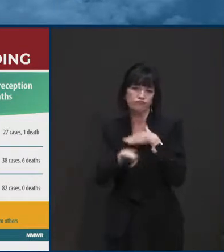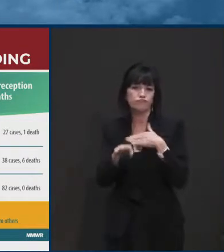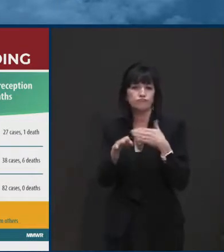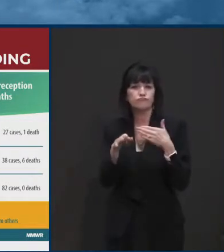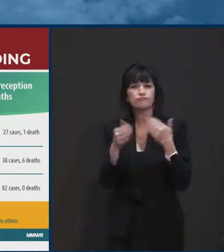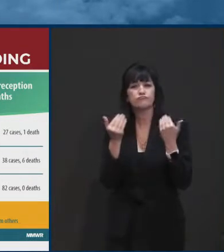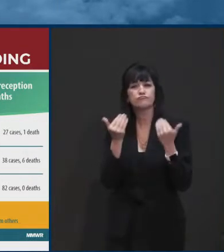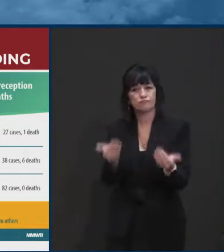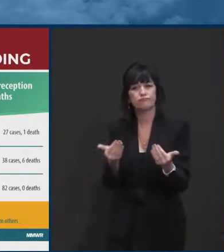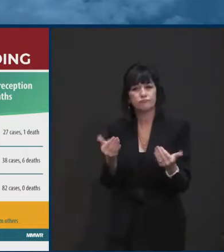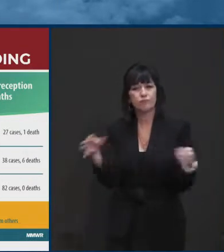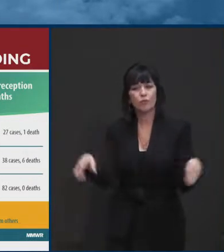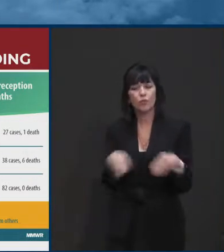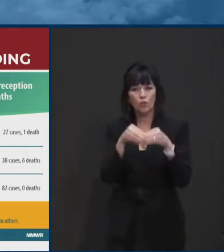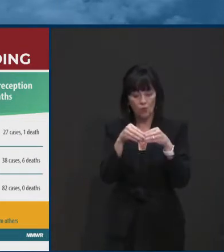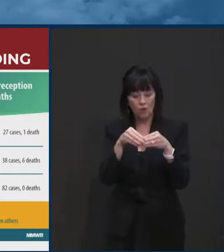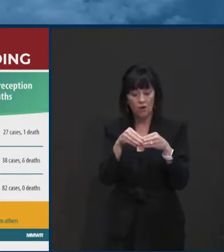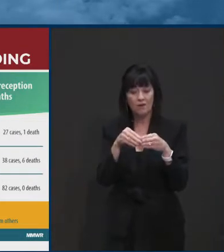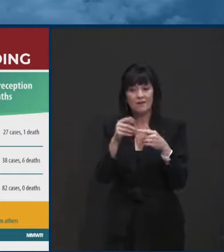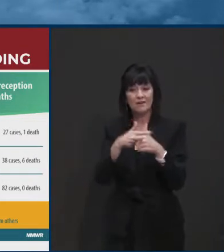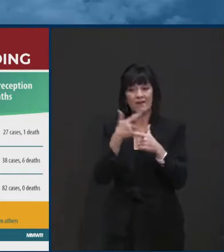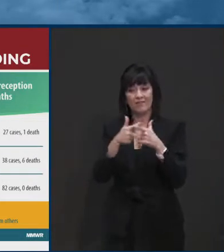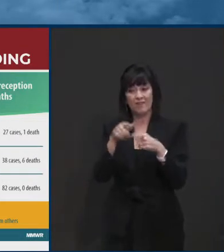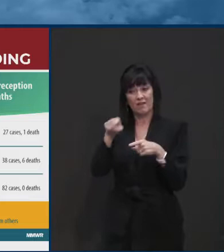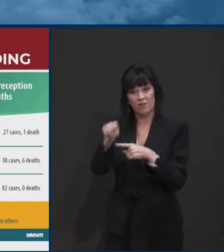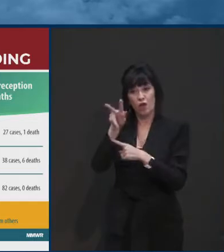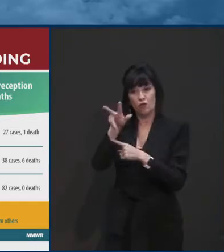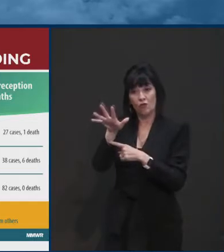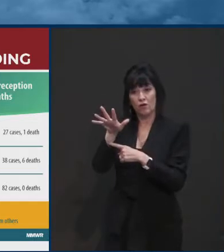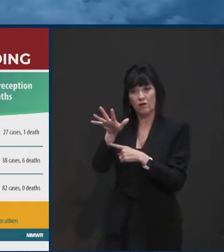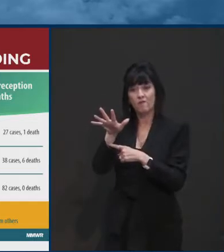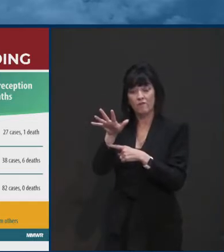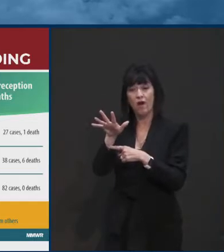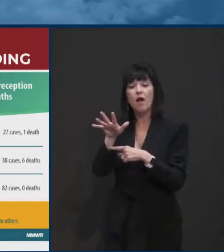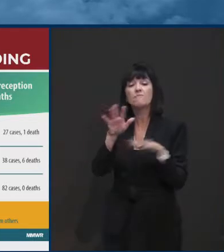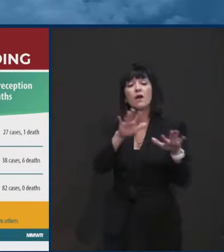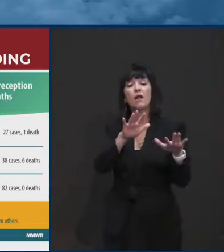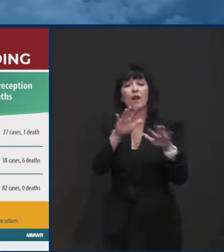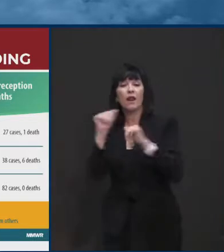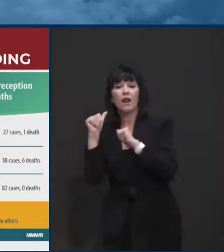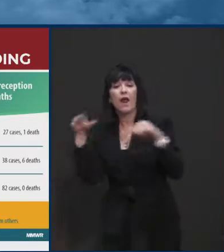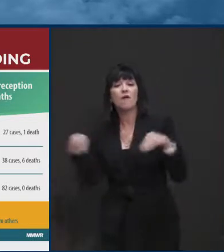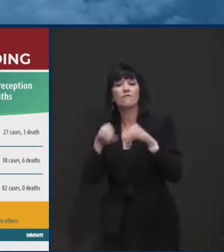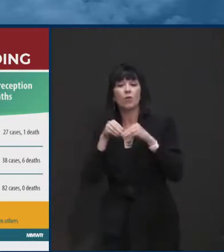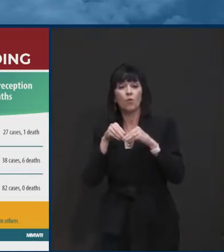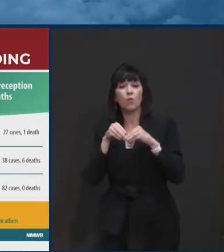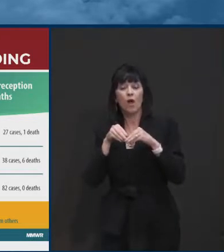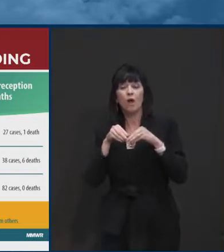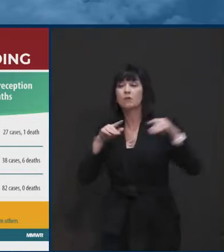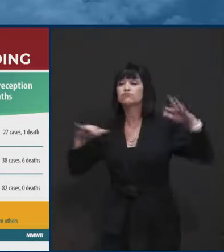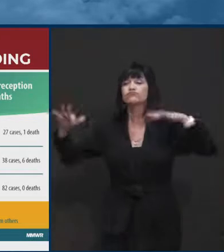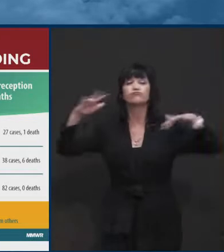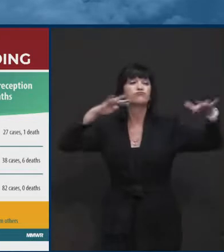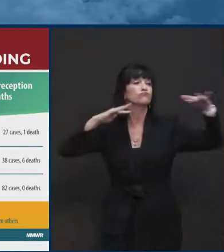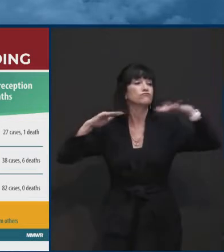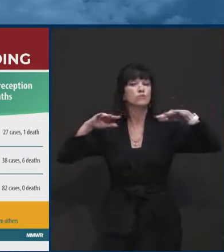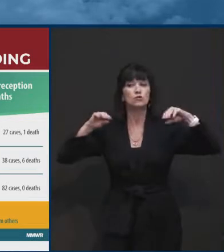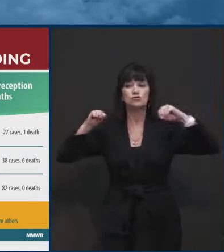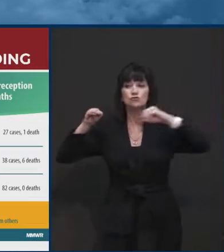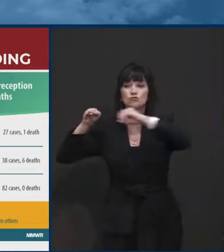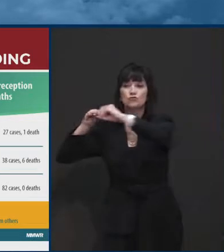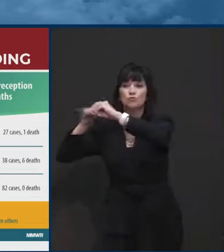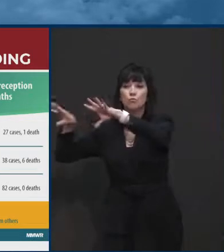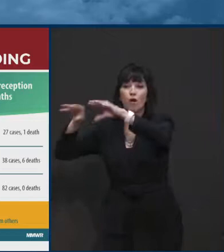there were 27 cases in one death, um, that were secondary spread, but then also secondary spread into a long-term care